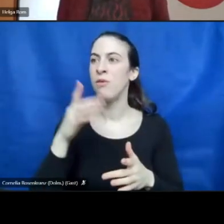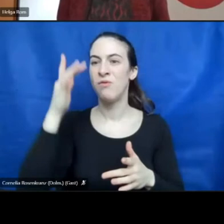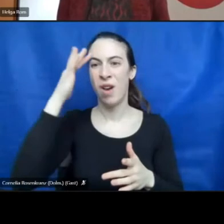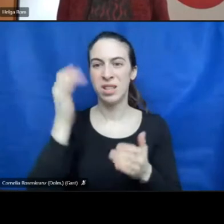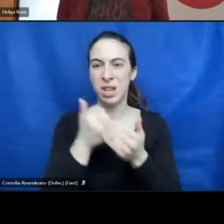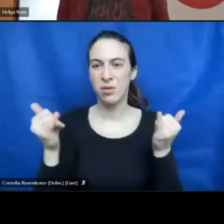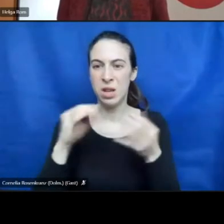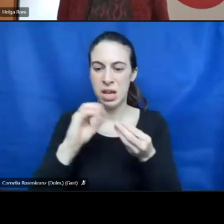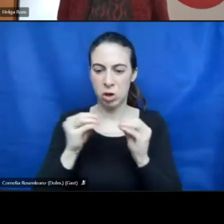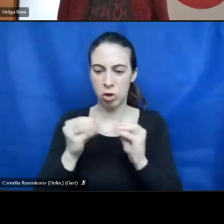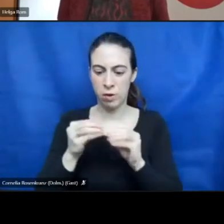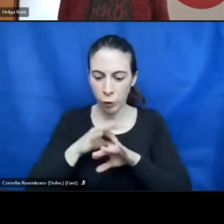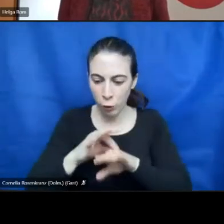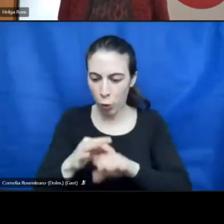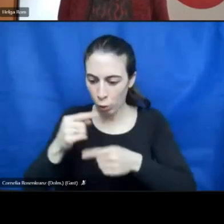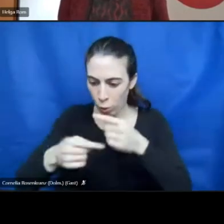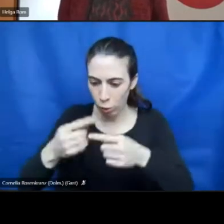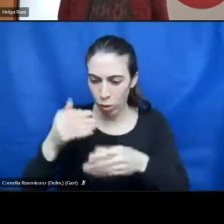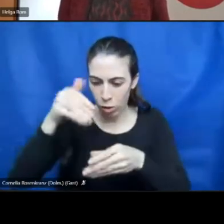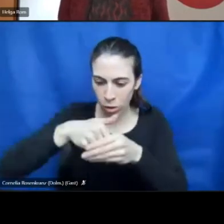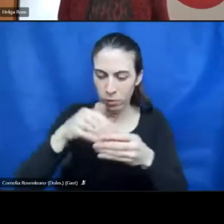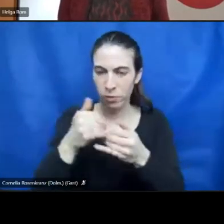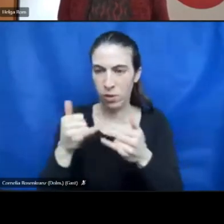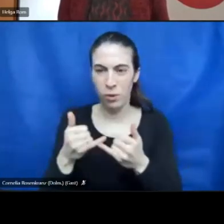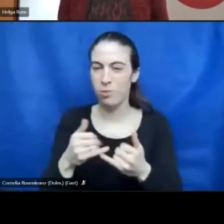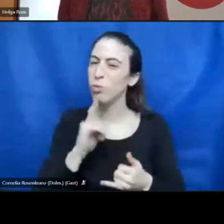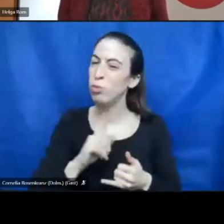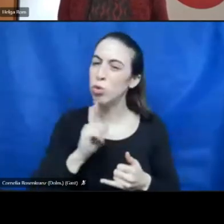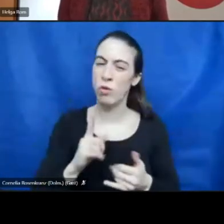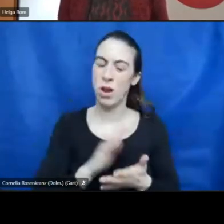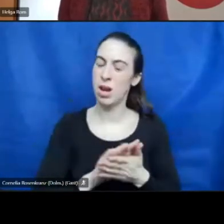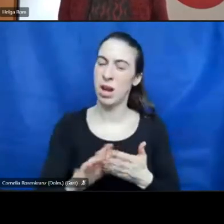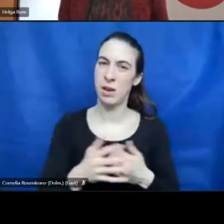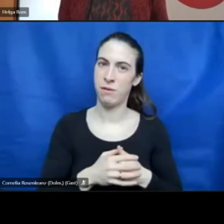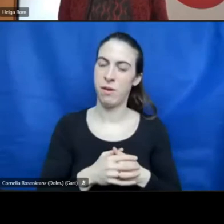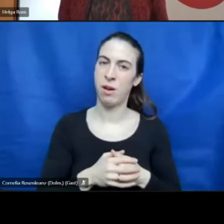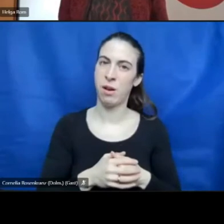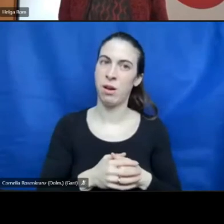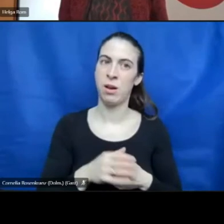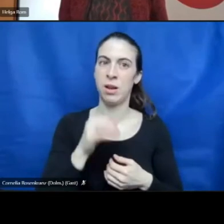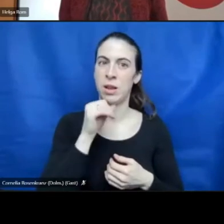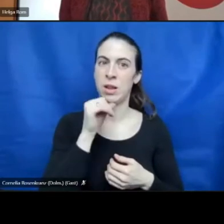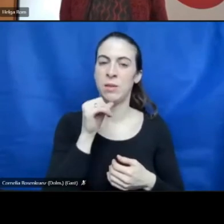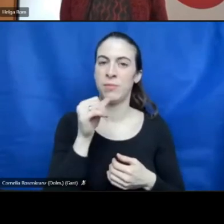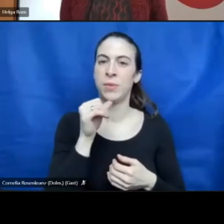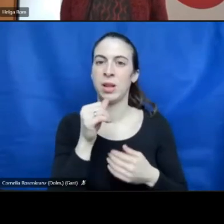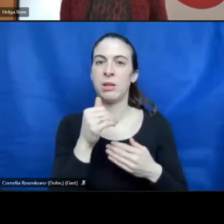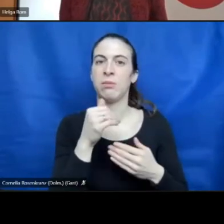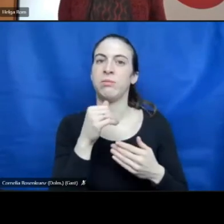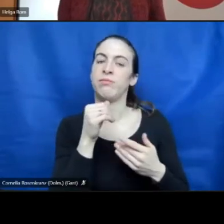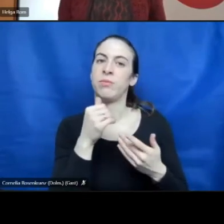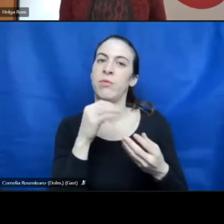and some social worker training may not tap into too much closer to the market as well. So